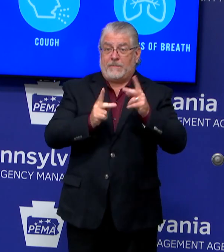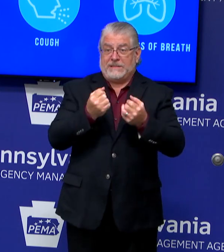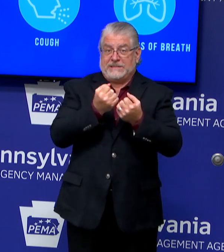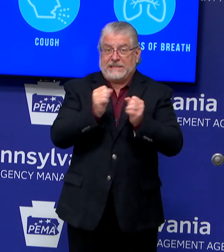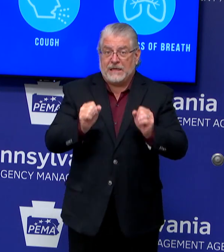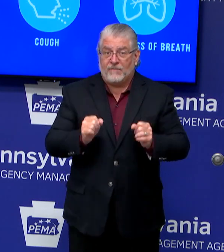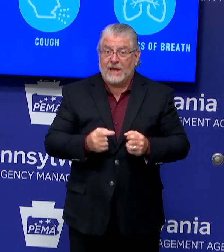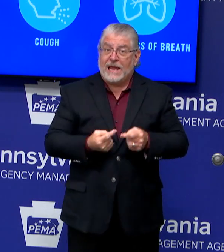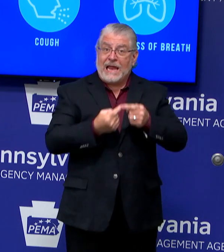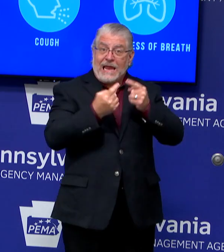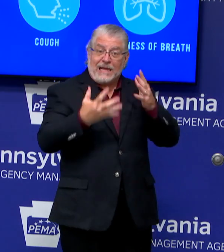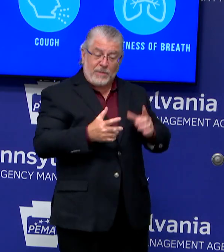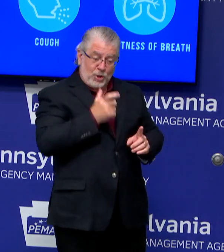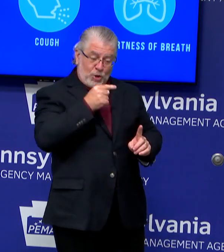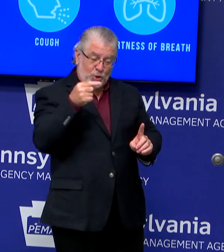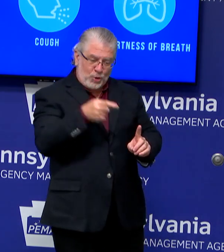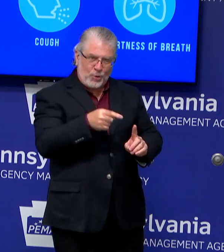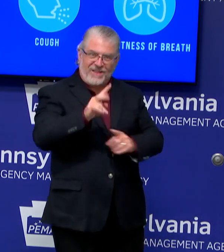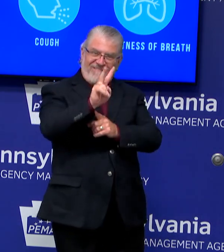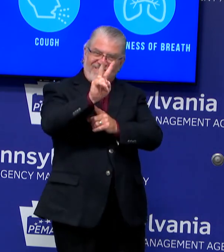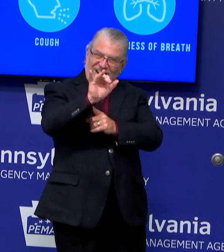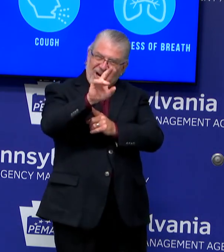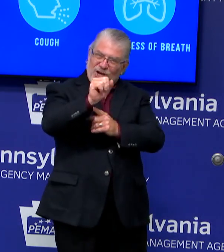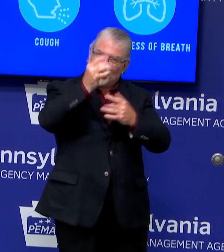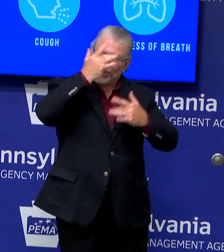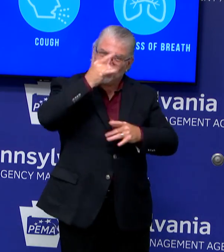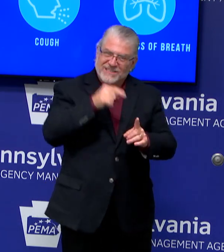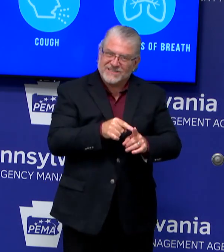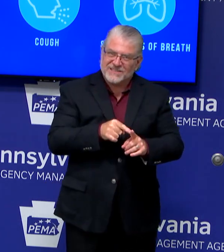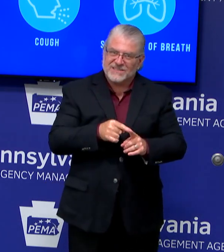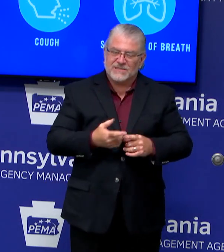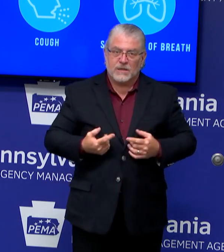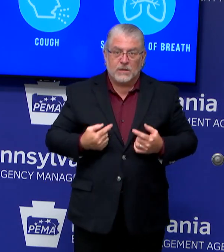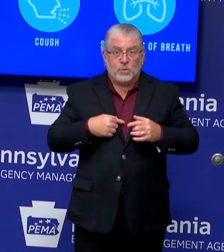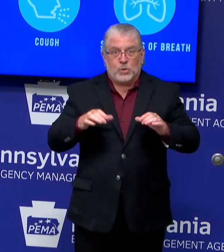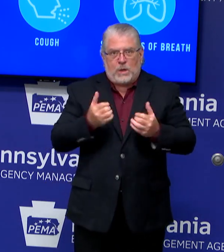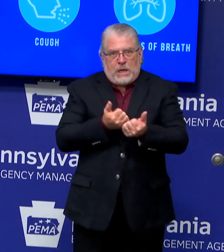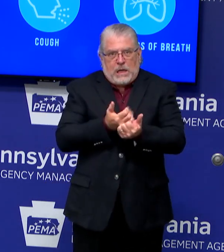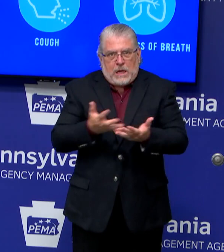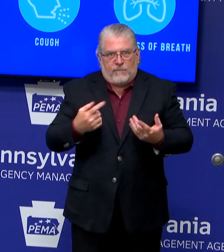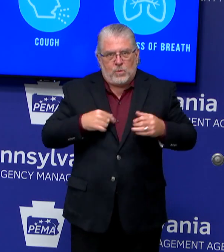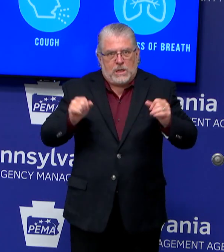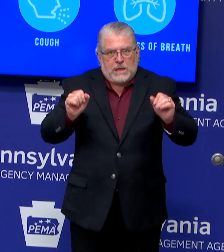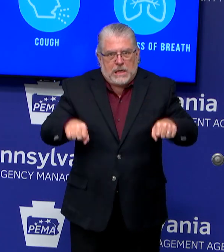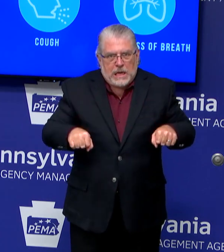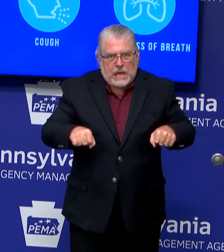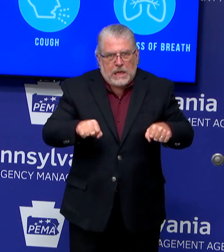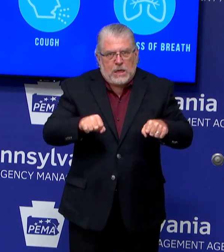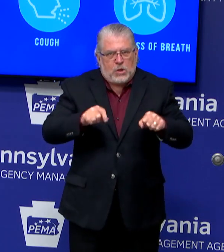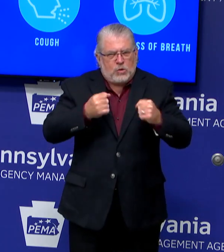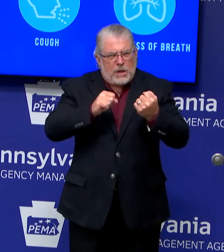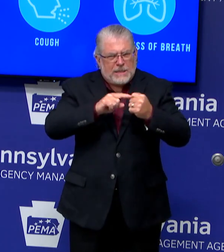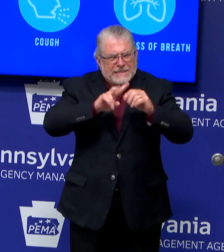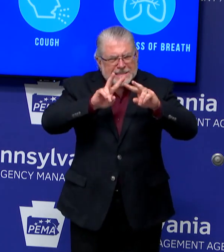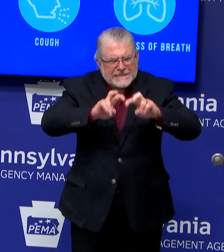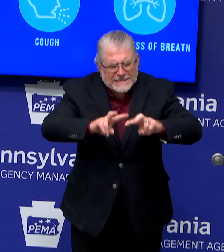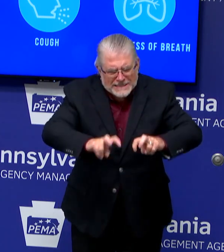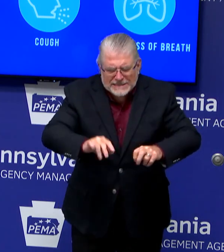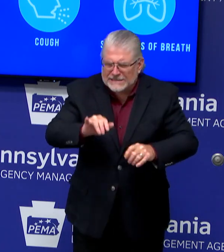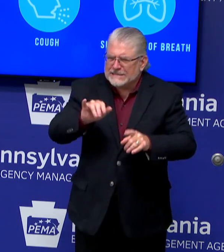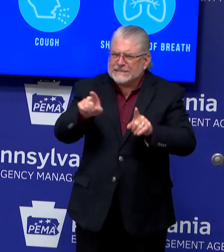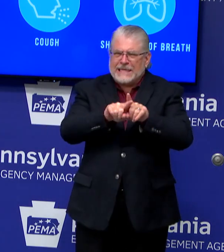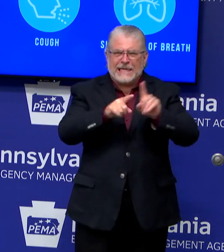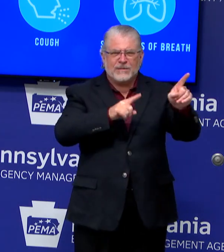virus. And you could pick apart everything that I've done or that Secretary Levine has done and say, I'm not sure why that is.